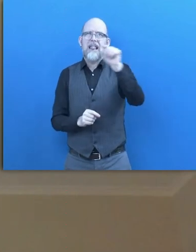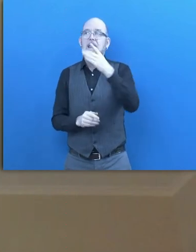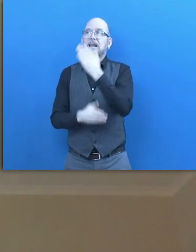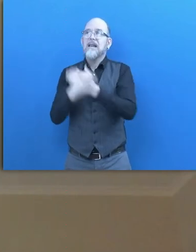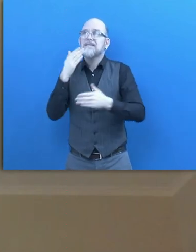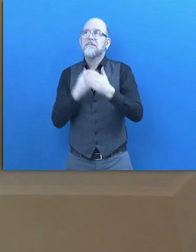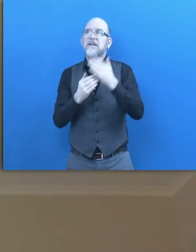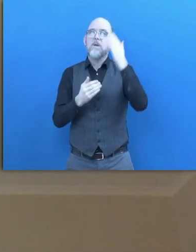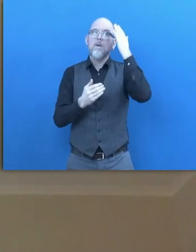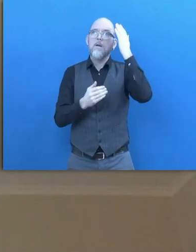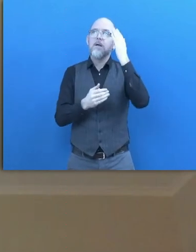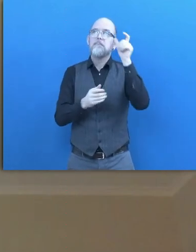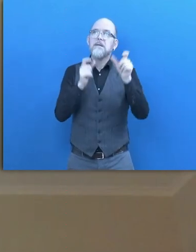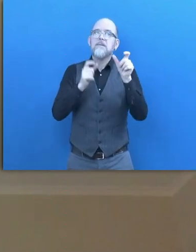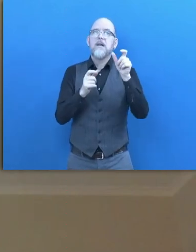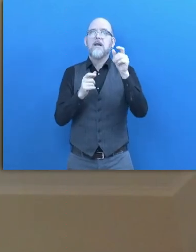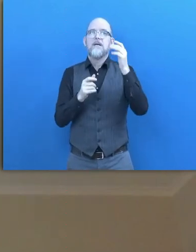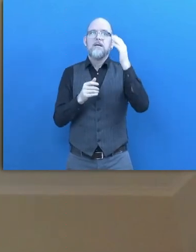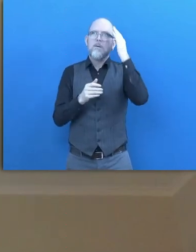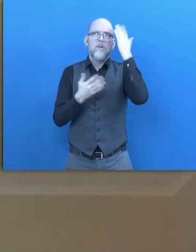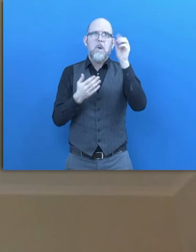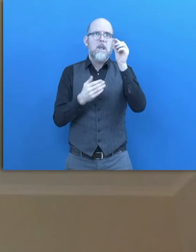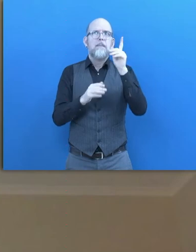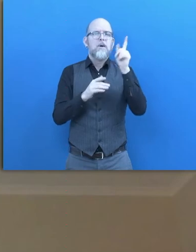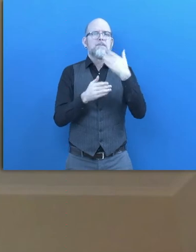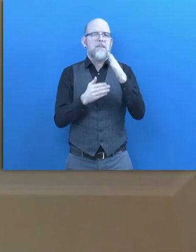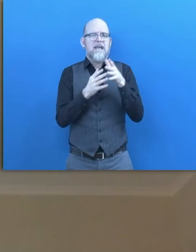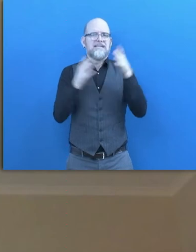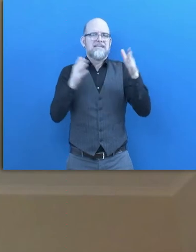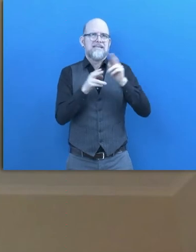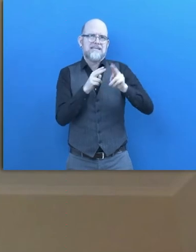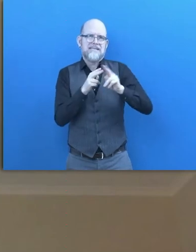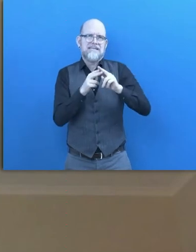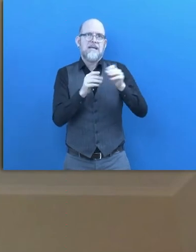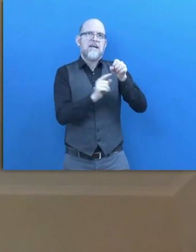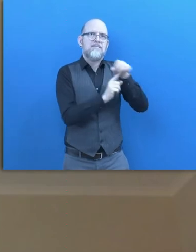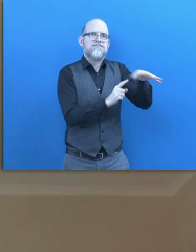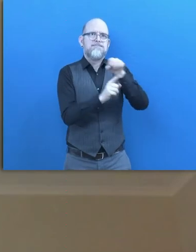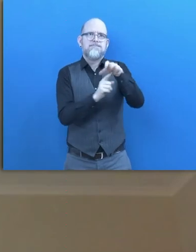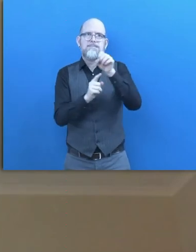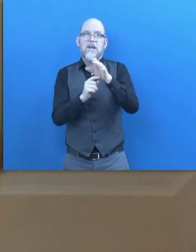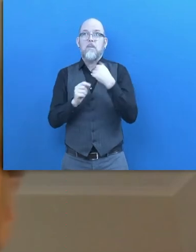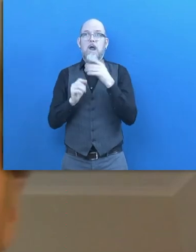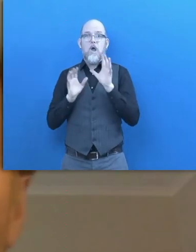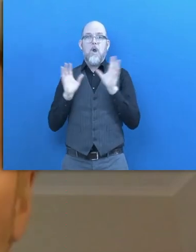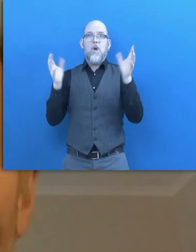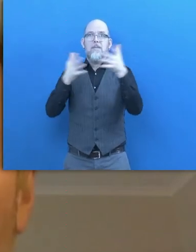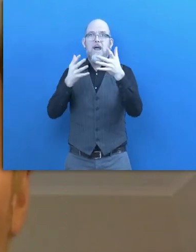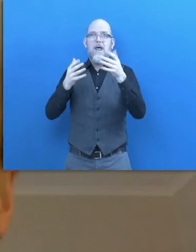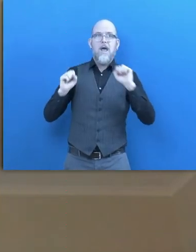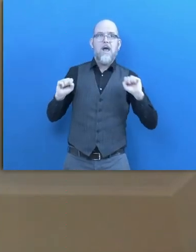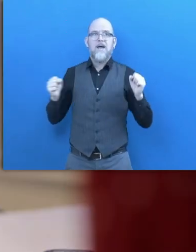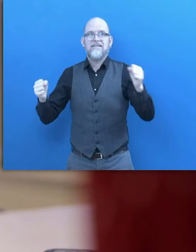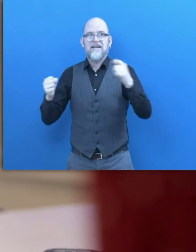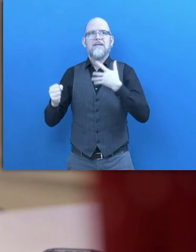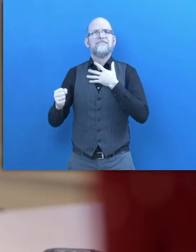And that's what we try to heal with our globalization efforts. By the way, we use the name Enable